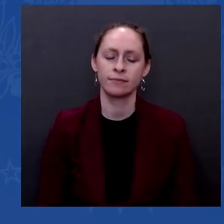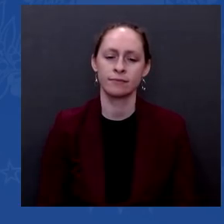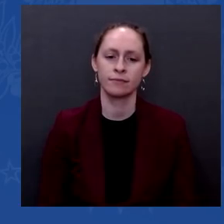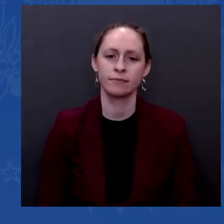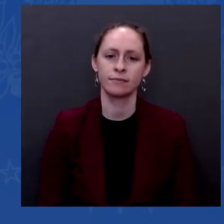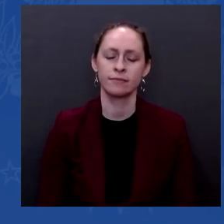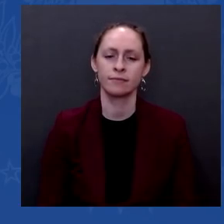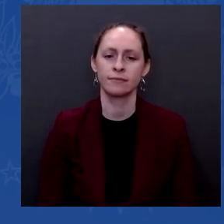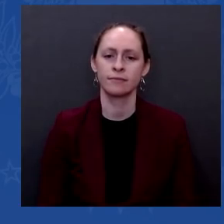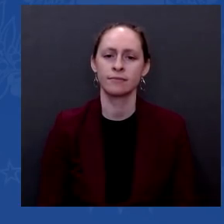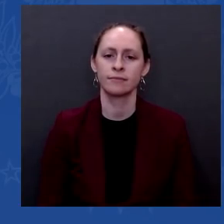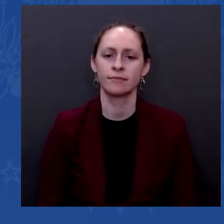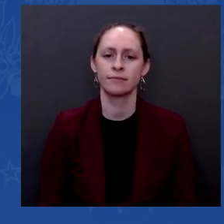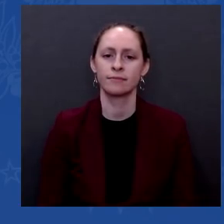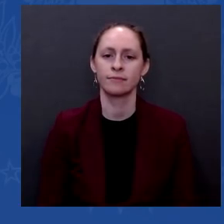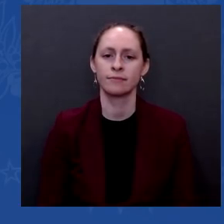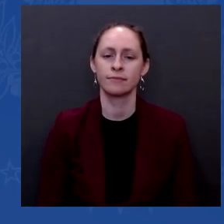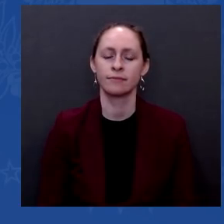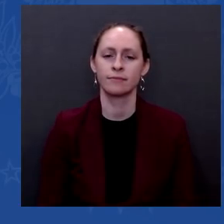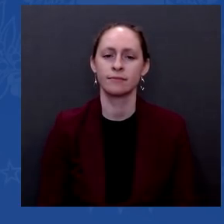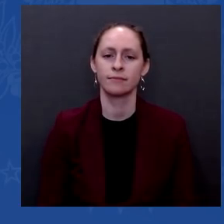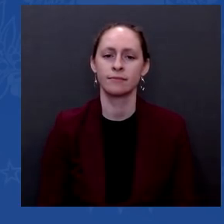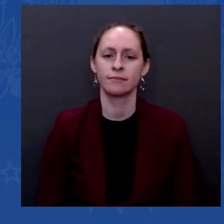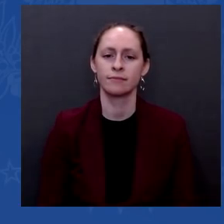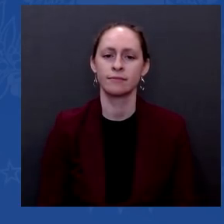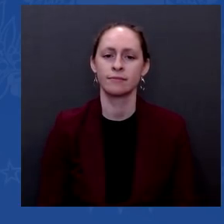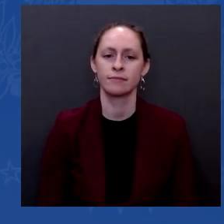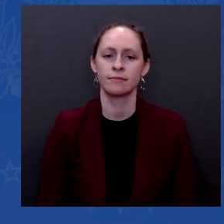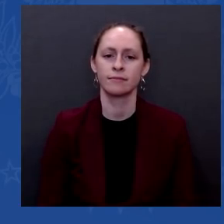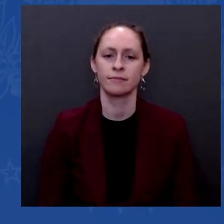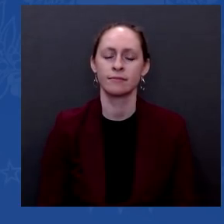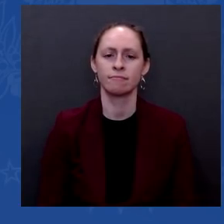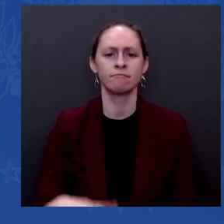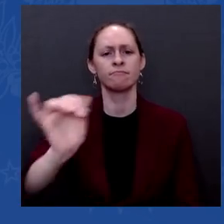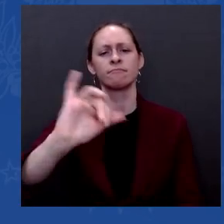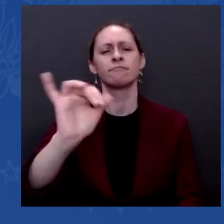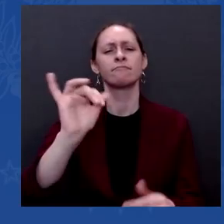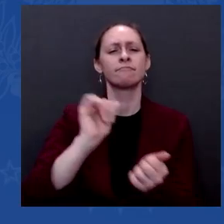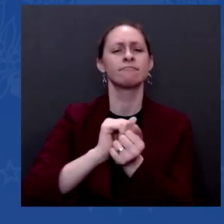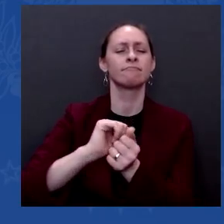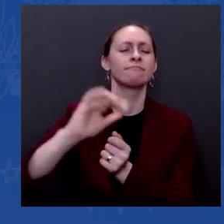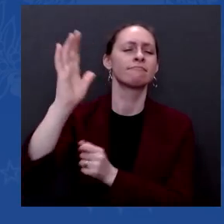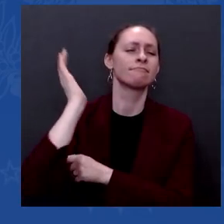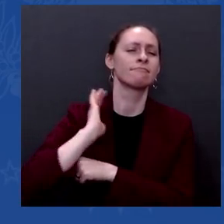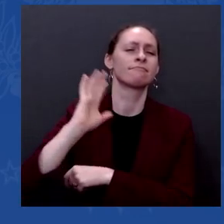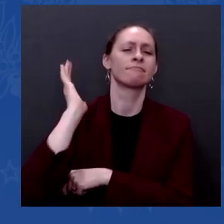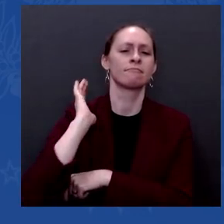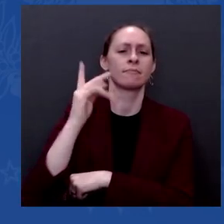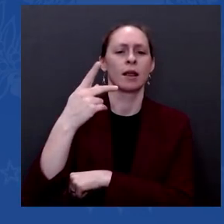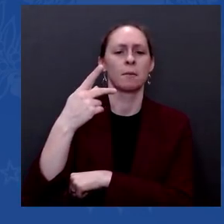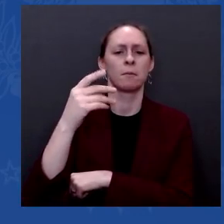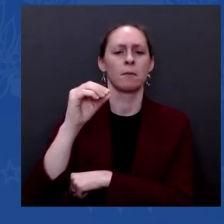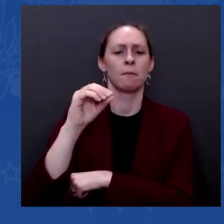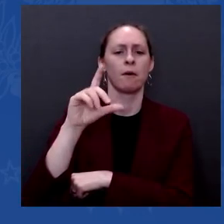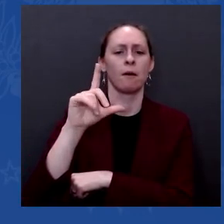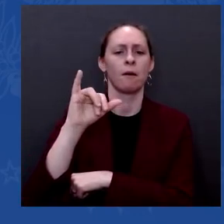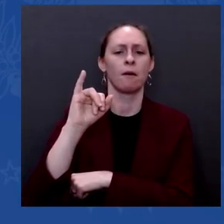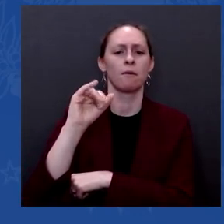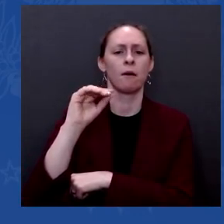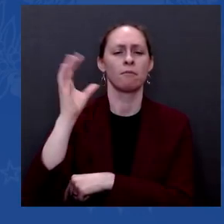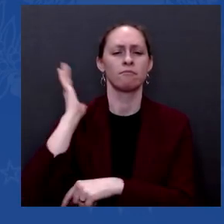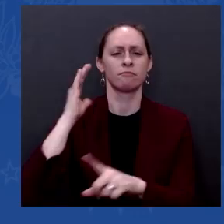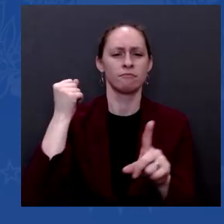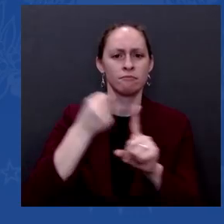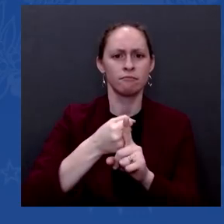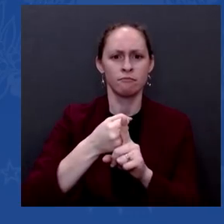shots. What was said in the beginning was, oh, no, it's changed a little bit. We moved this way and that way. When we dealt with